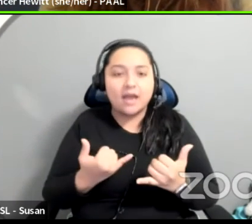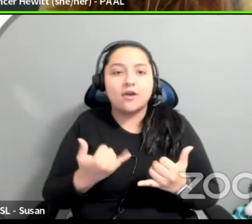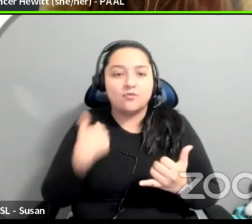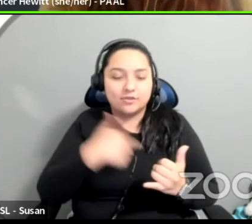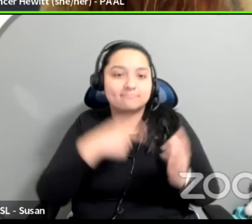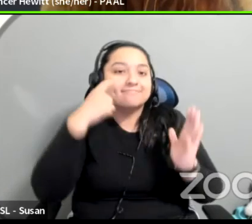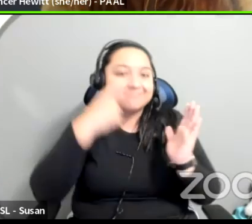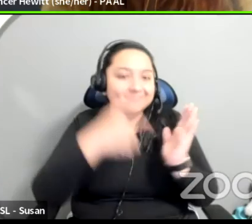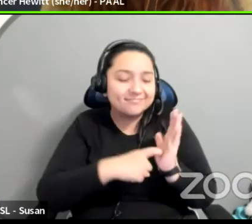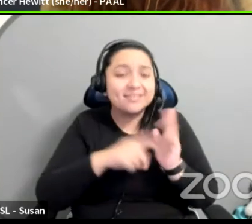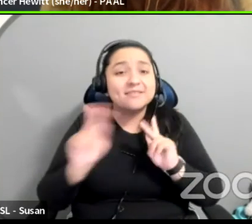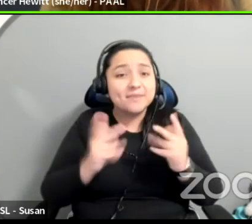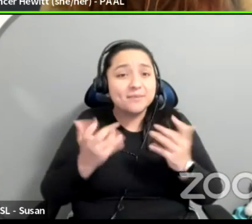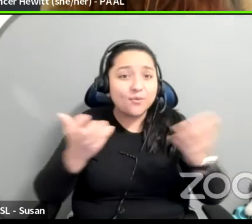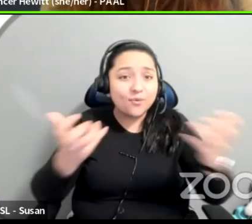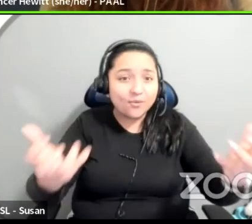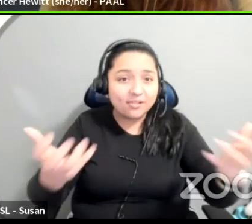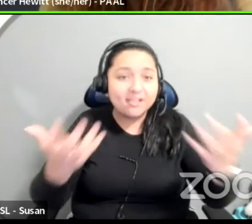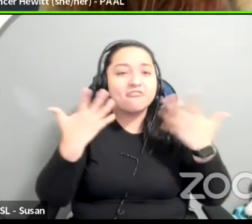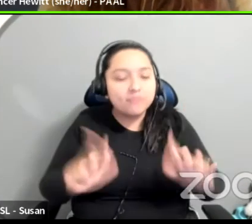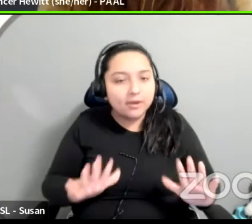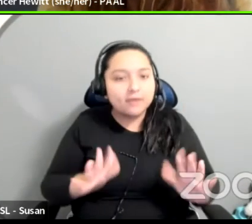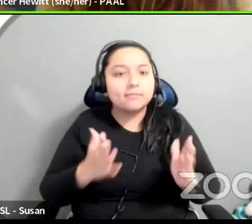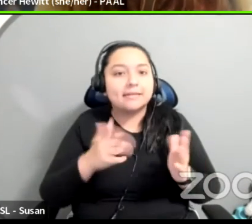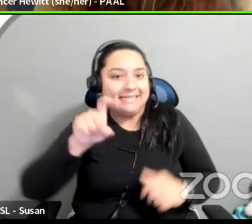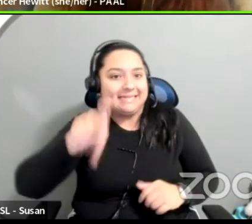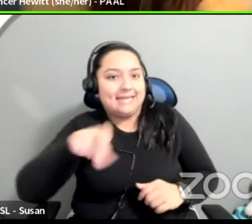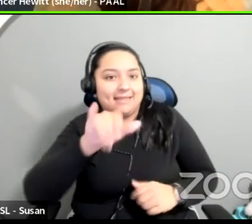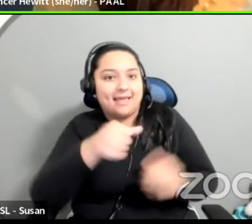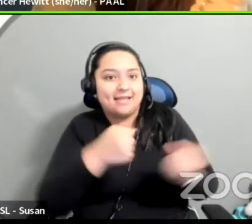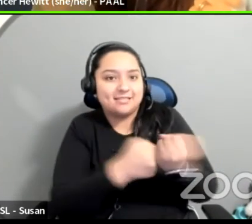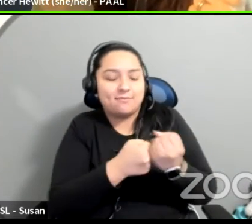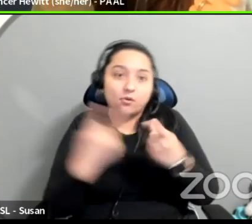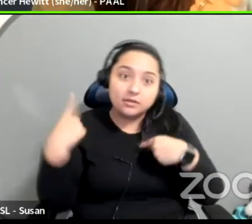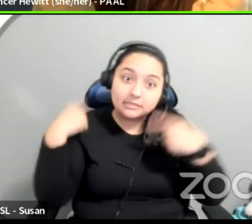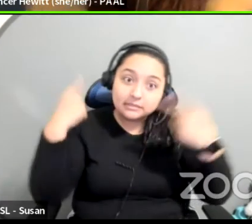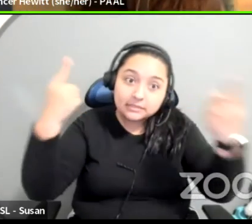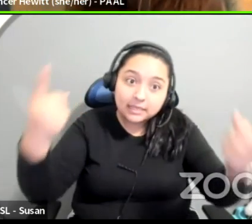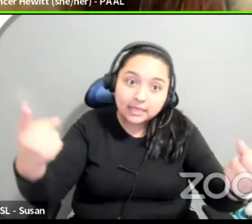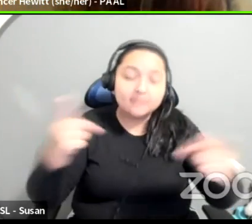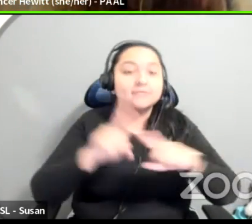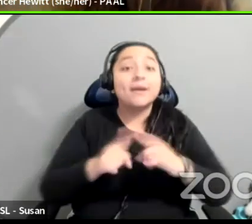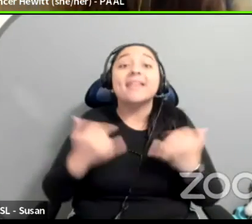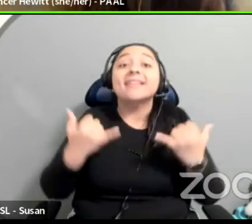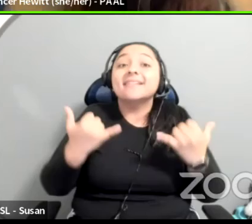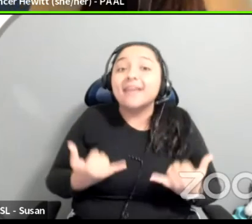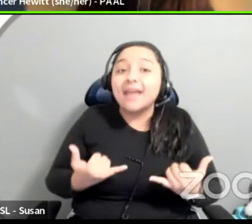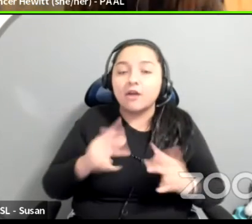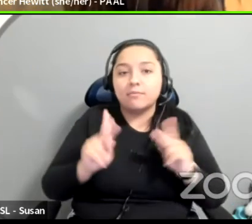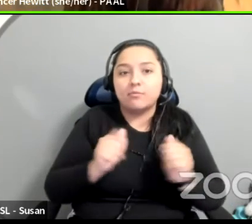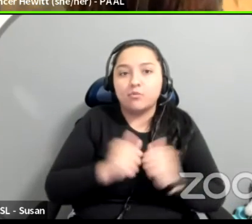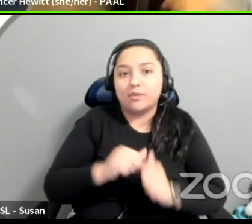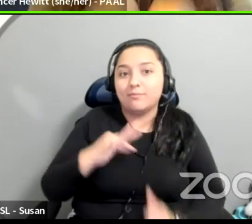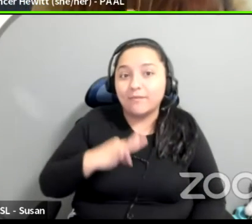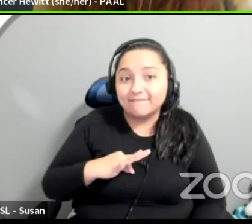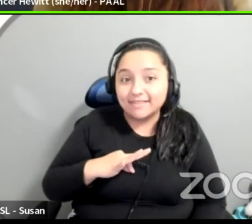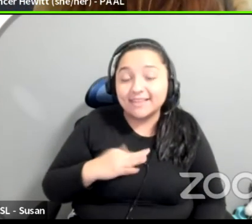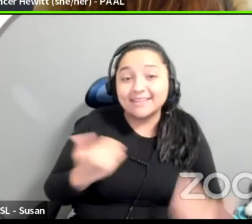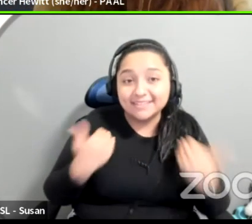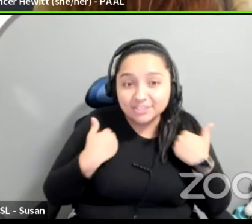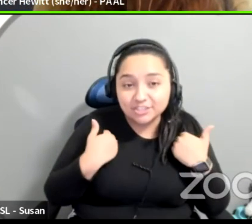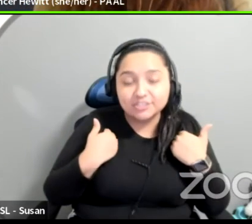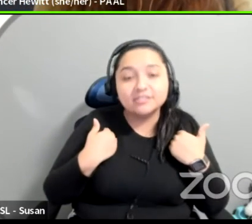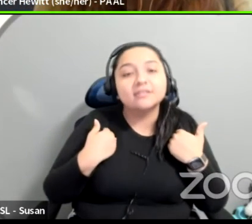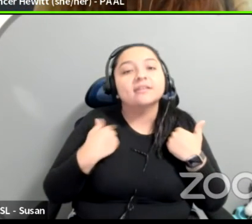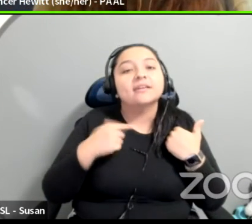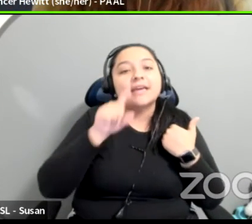support since the dawn of time. The only difference is that now folks with privilege have to zoom into the living room and engage with